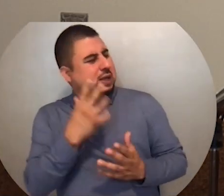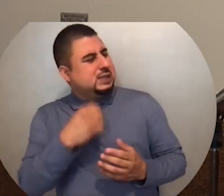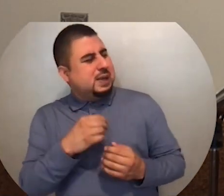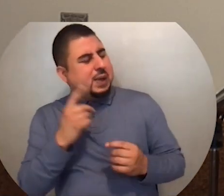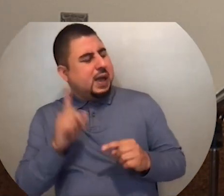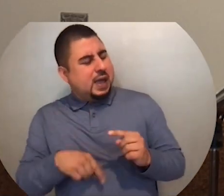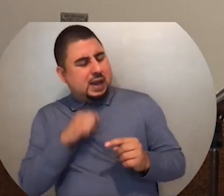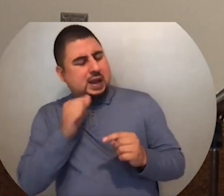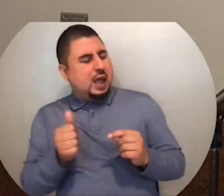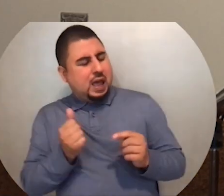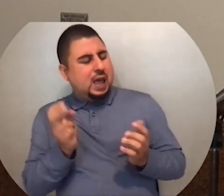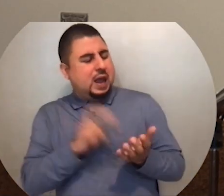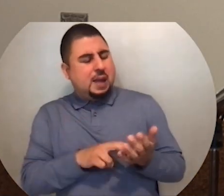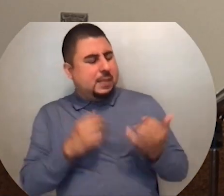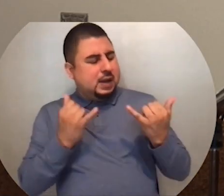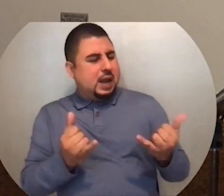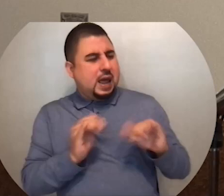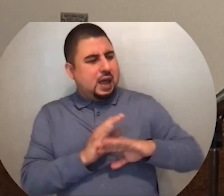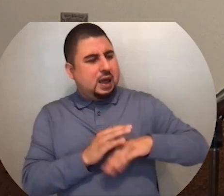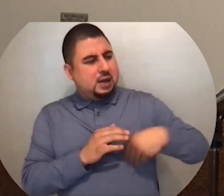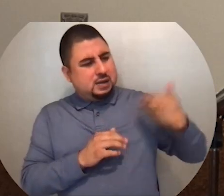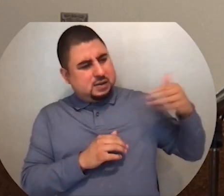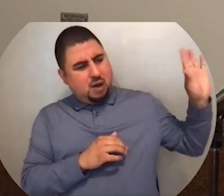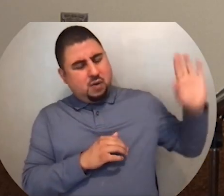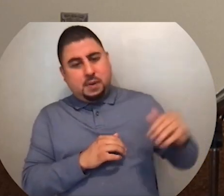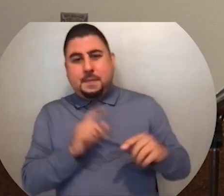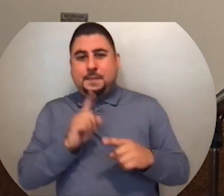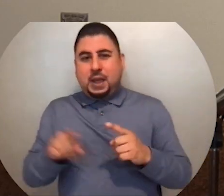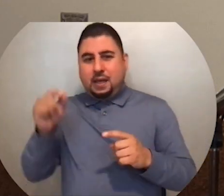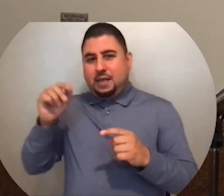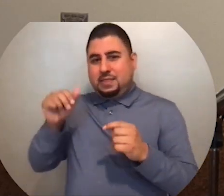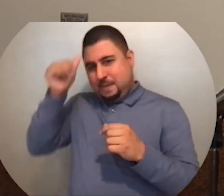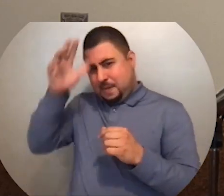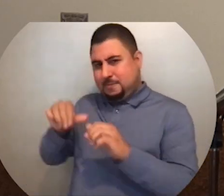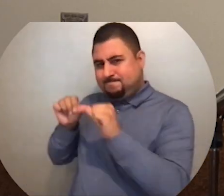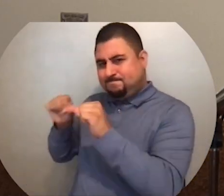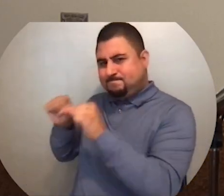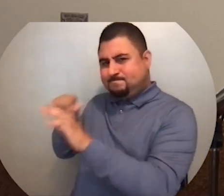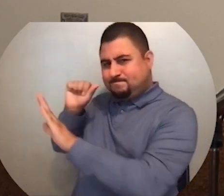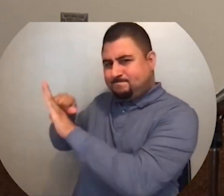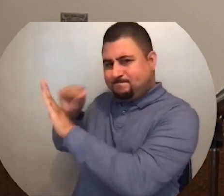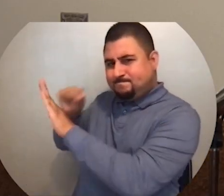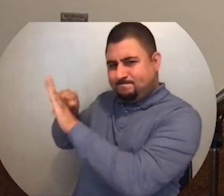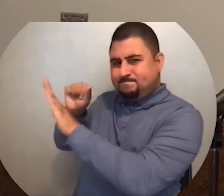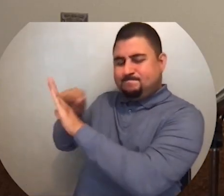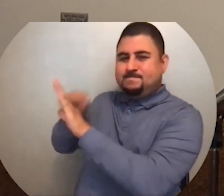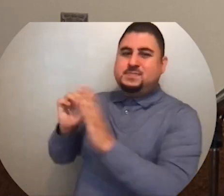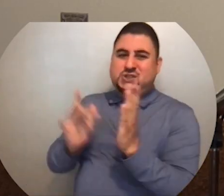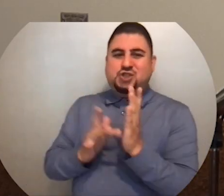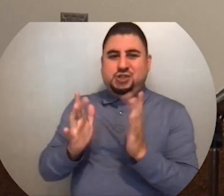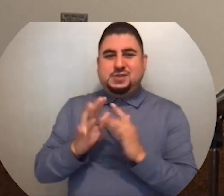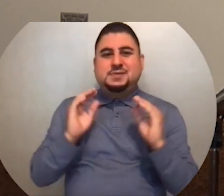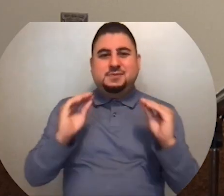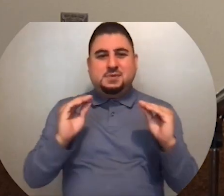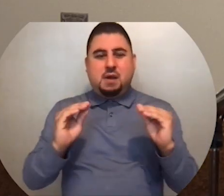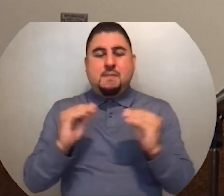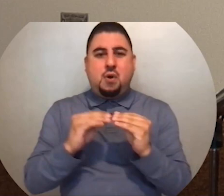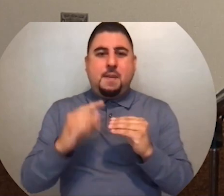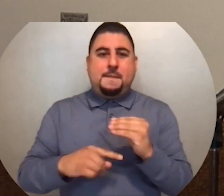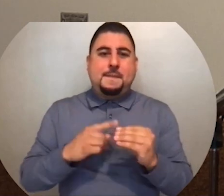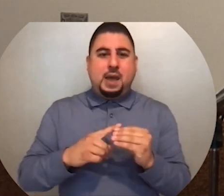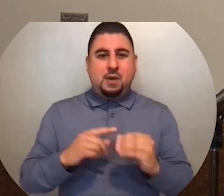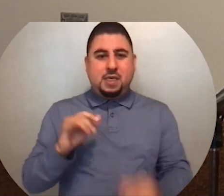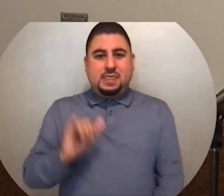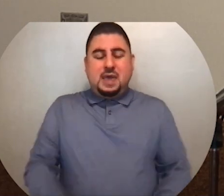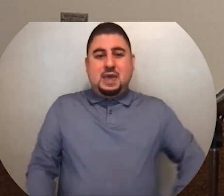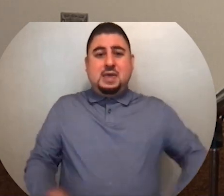we can't, we can't, I can't accommodate you right now, and yet the lesson goes on for Jesus to say, you know,